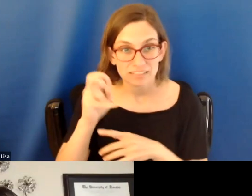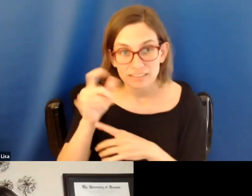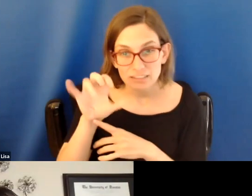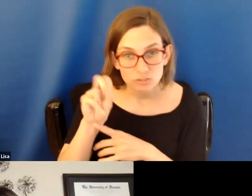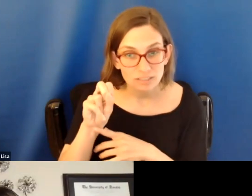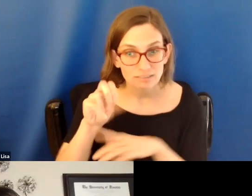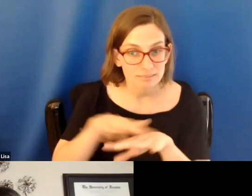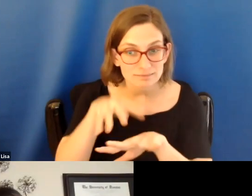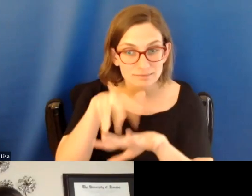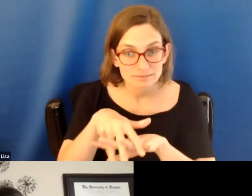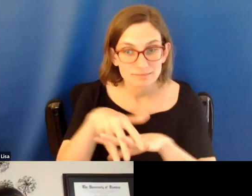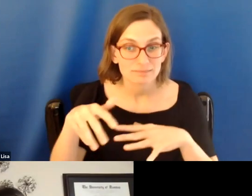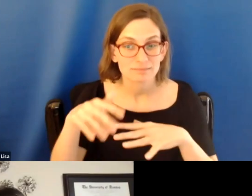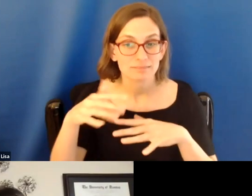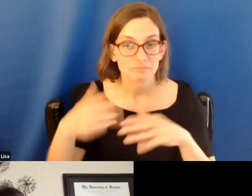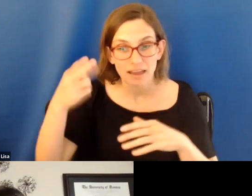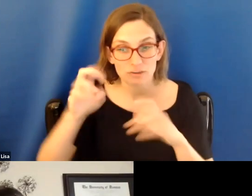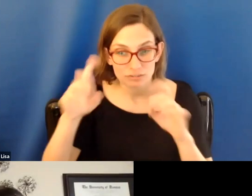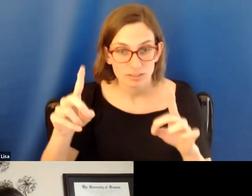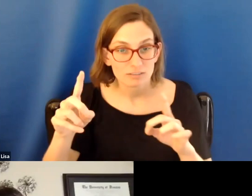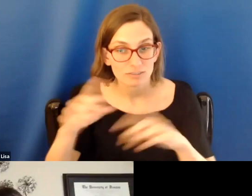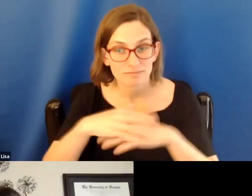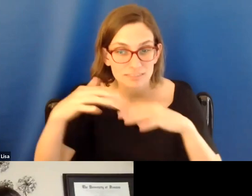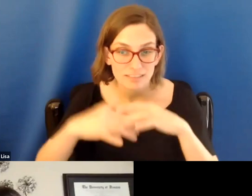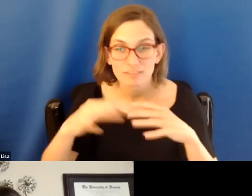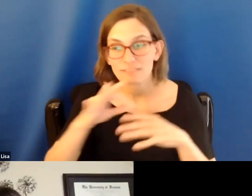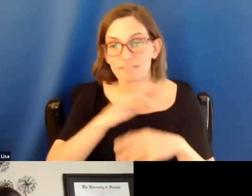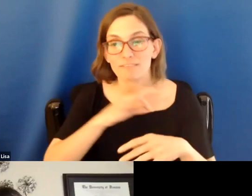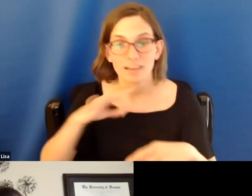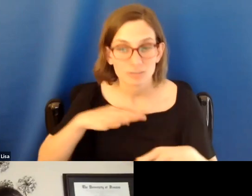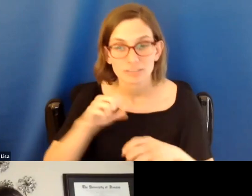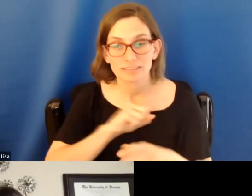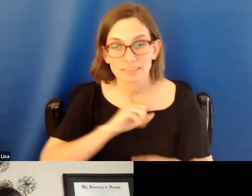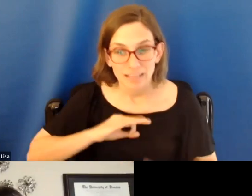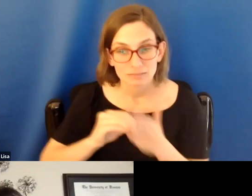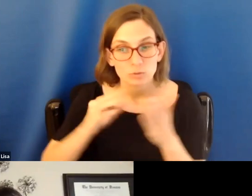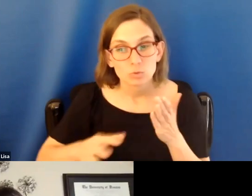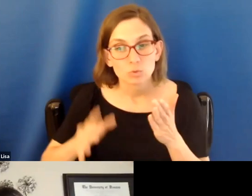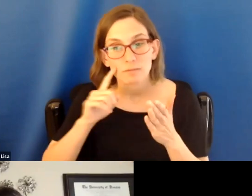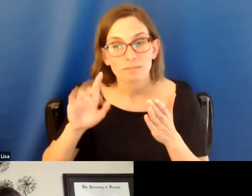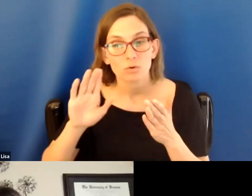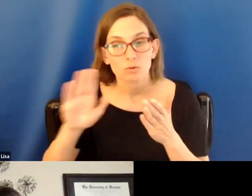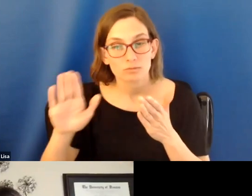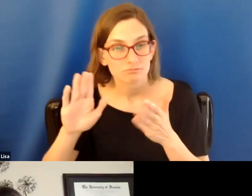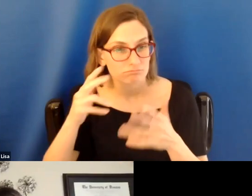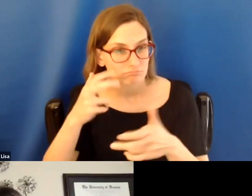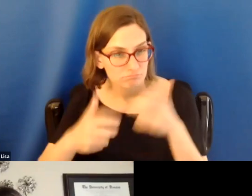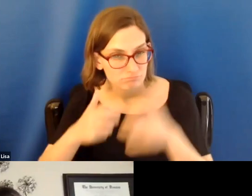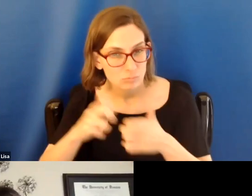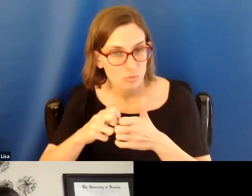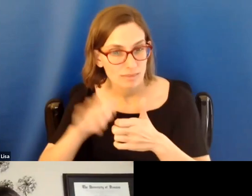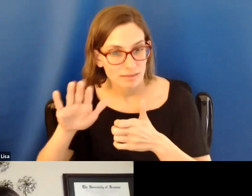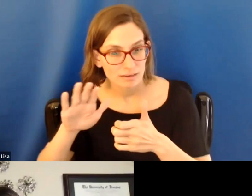have Indigenous faculty, staff, and students discussing the significance of sovereignty of Native Nations and what this